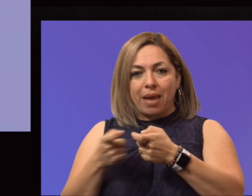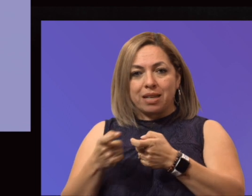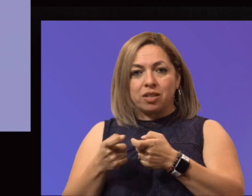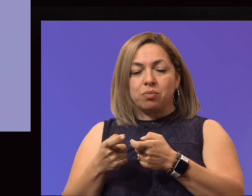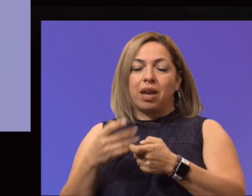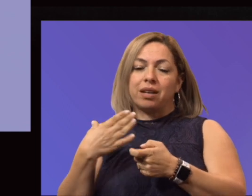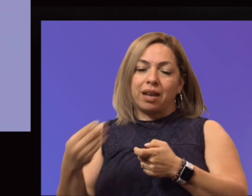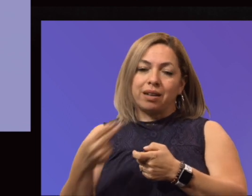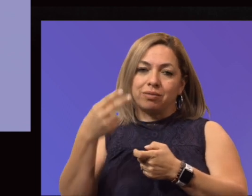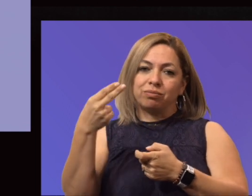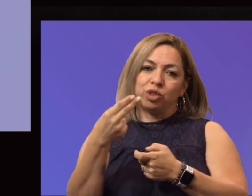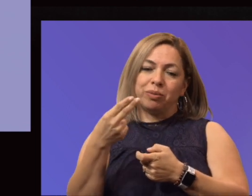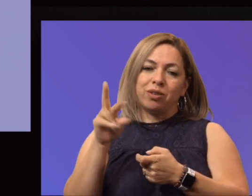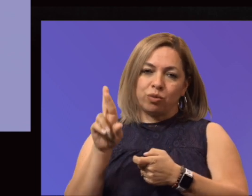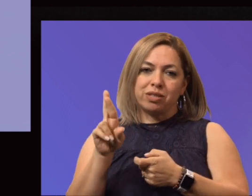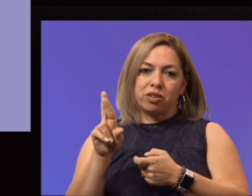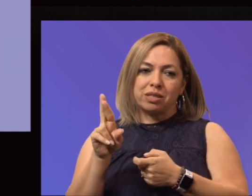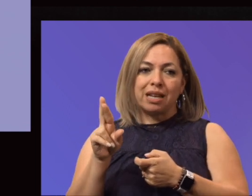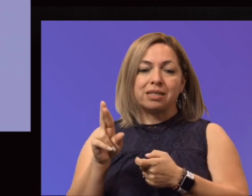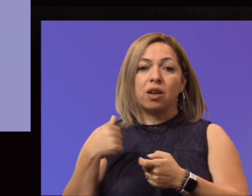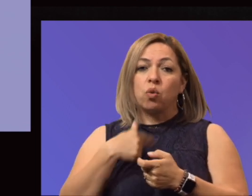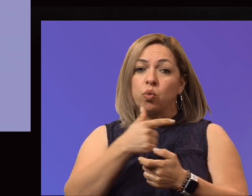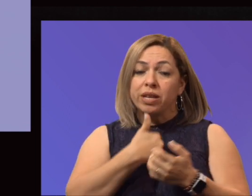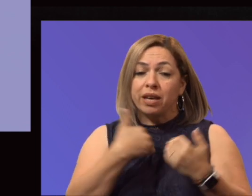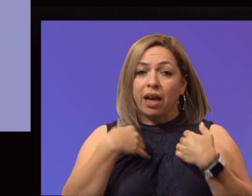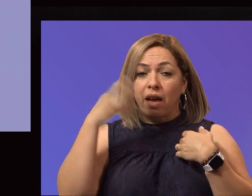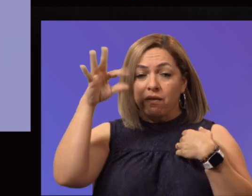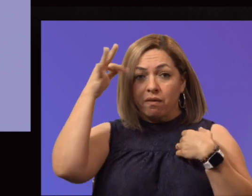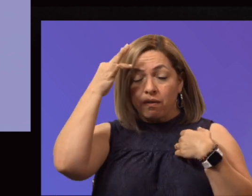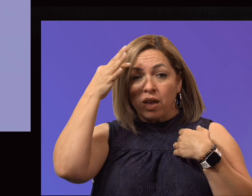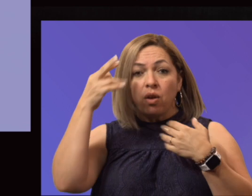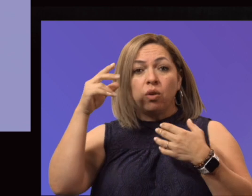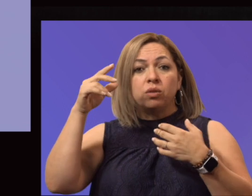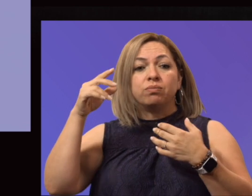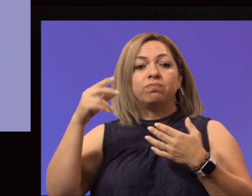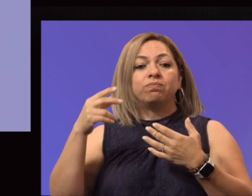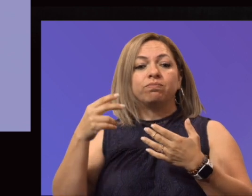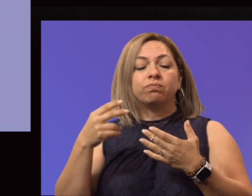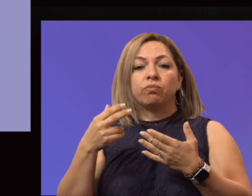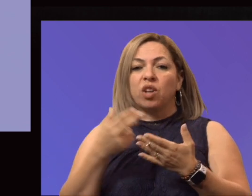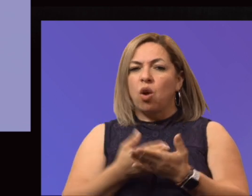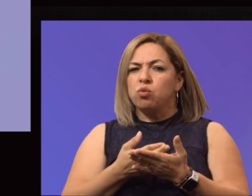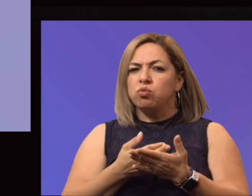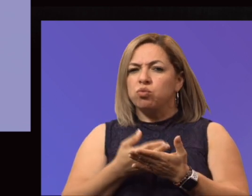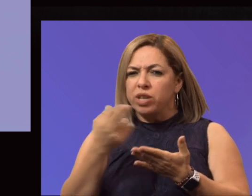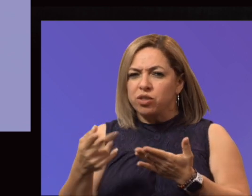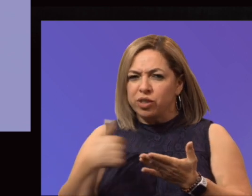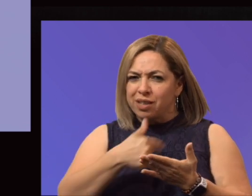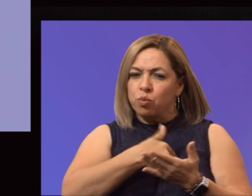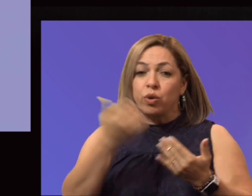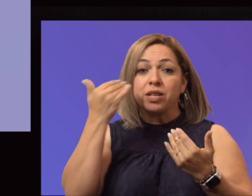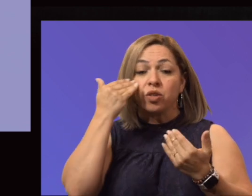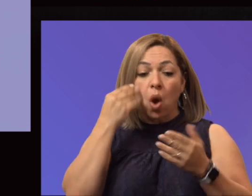time we receive federal resources, we know that an audit is pending, and so we want to make sure that we're able to provide a